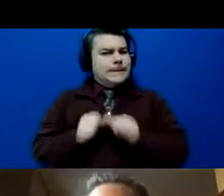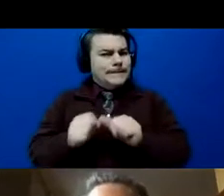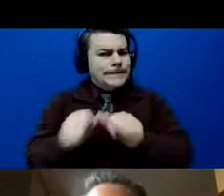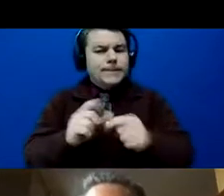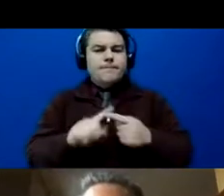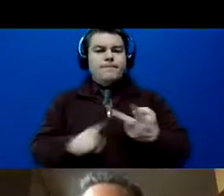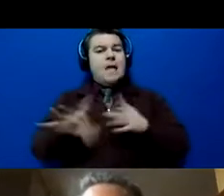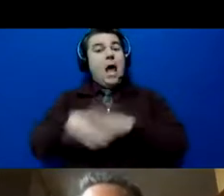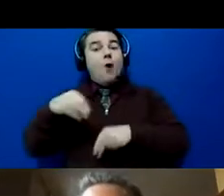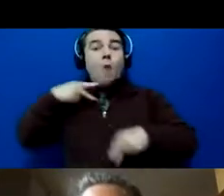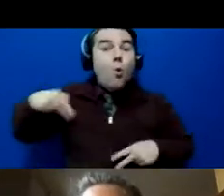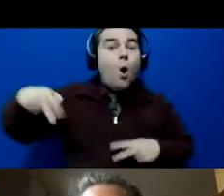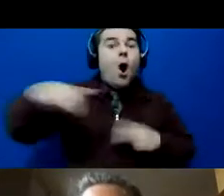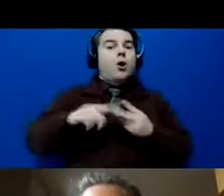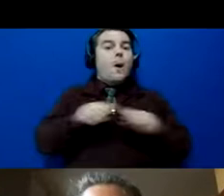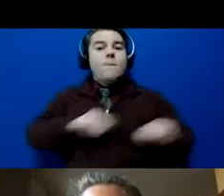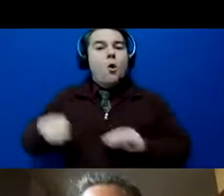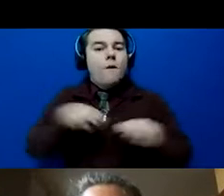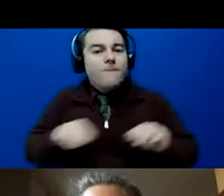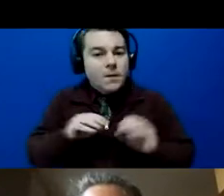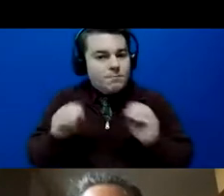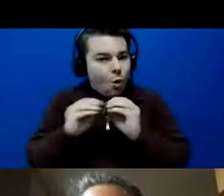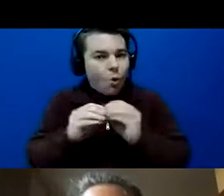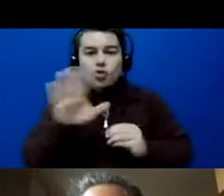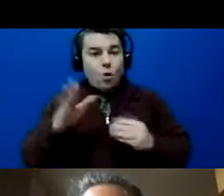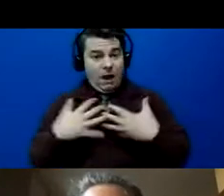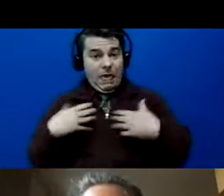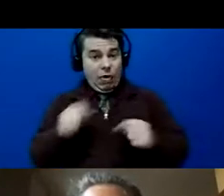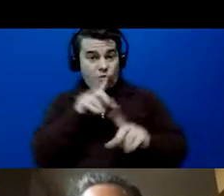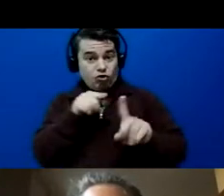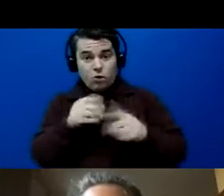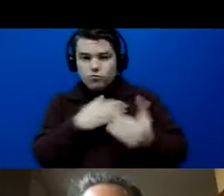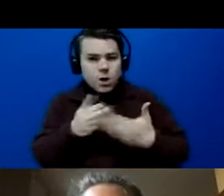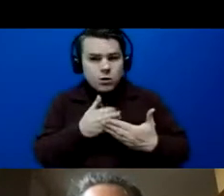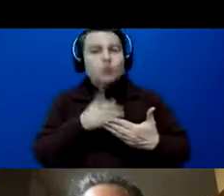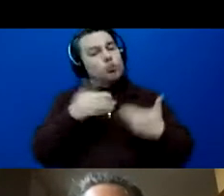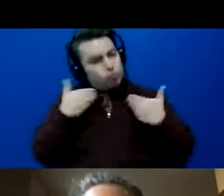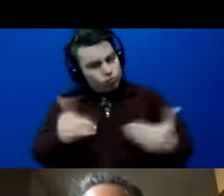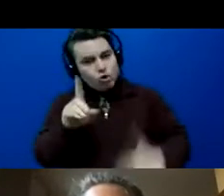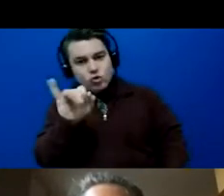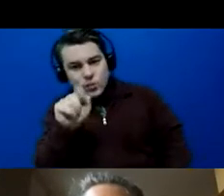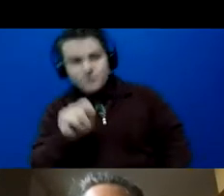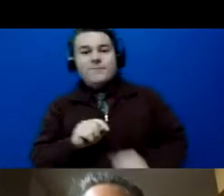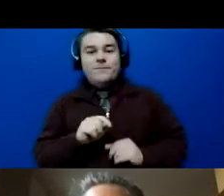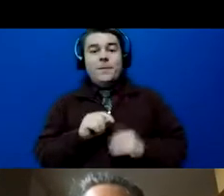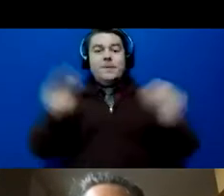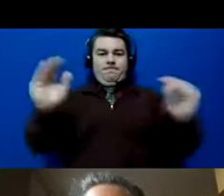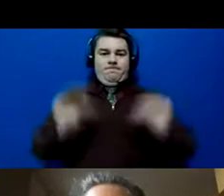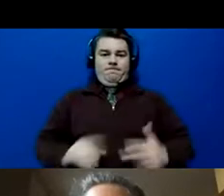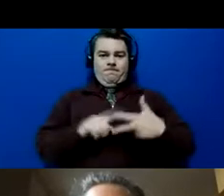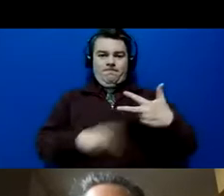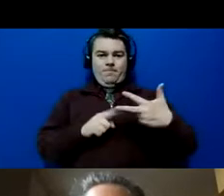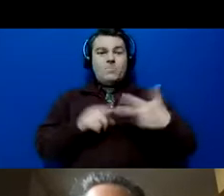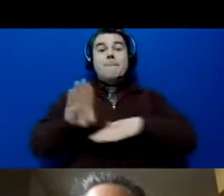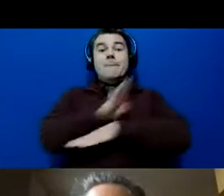a walk, moving more, whatever your health target is, do it. And then our business target. And the business target,